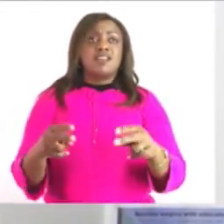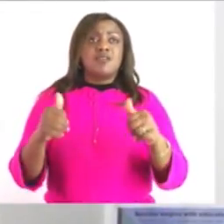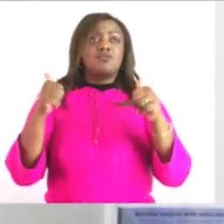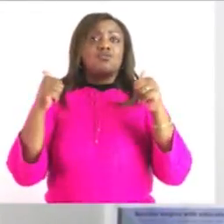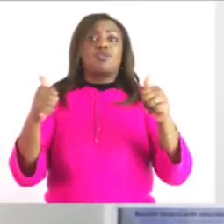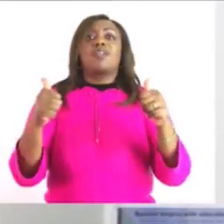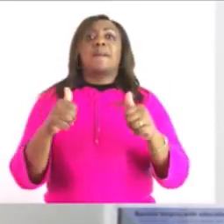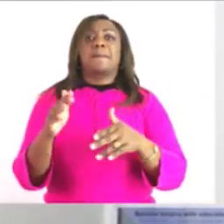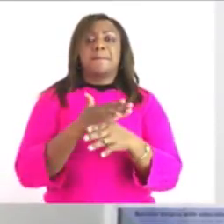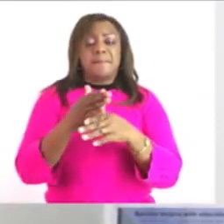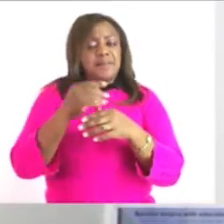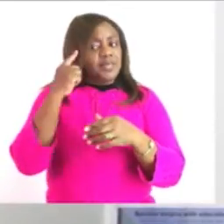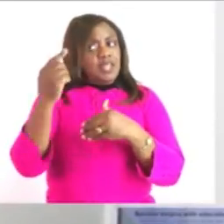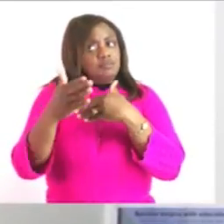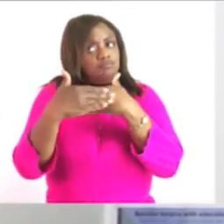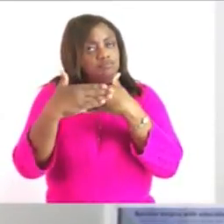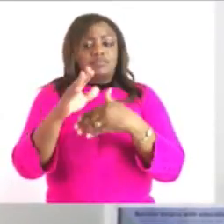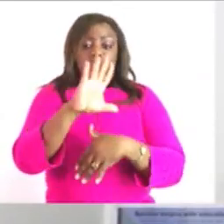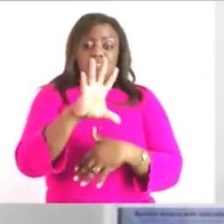good because